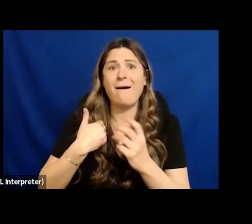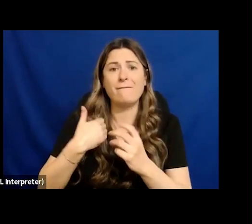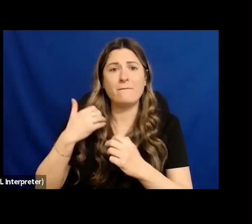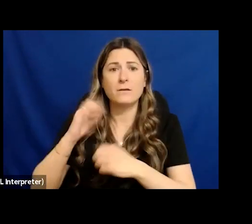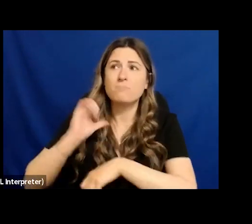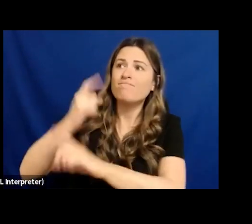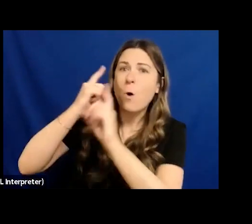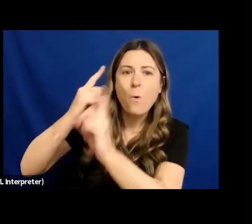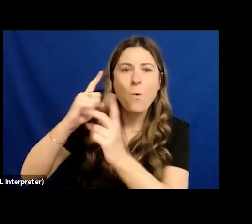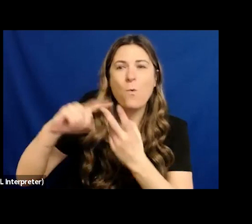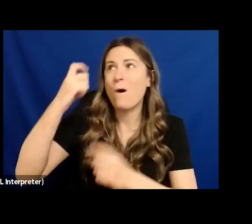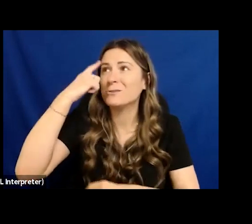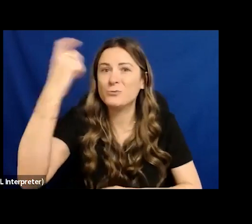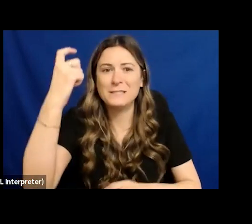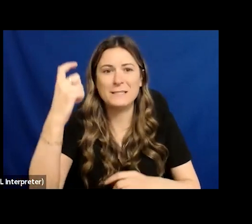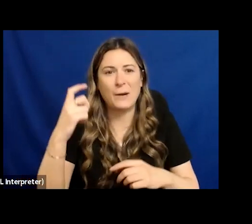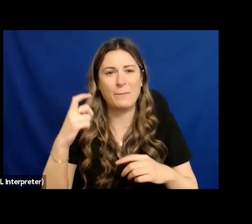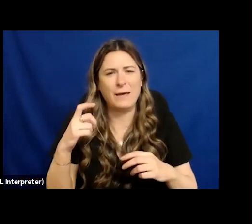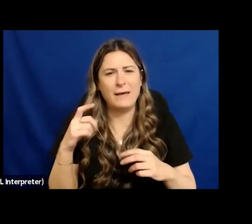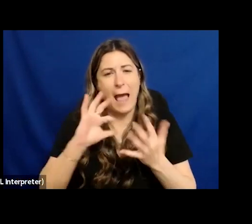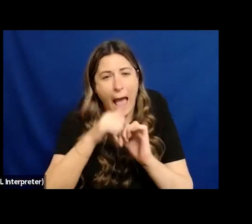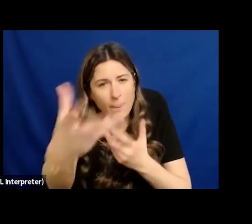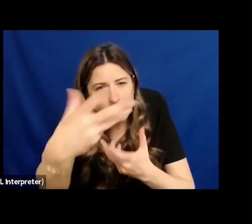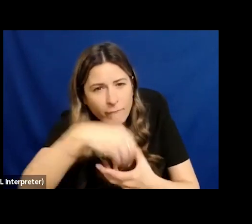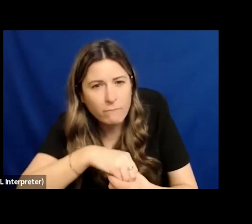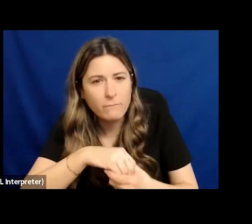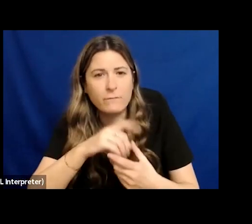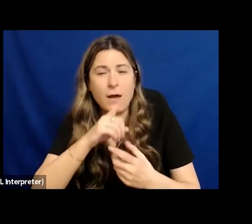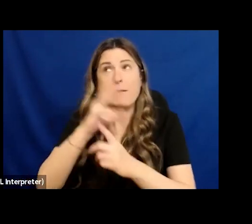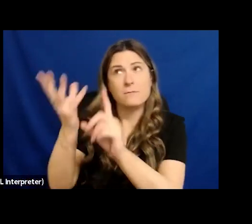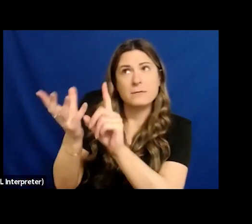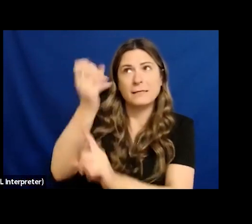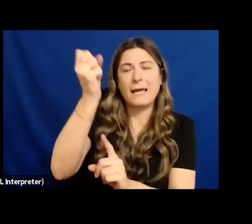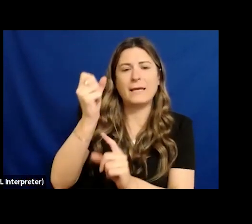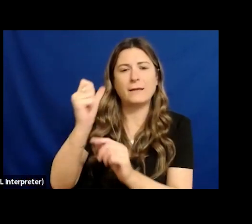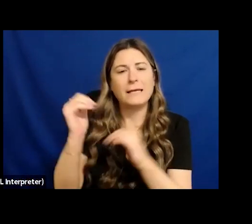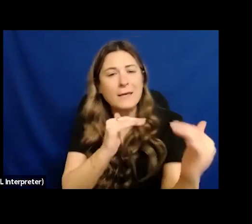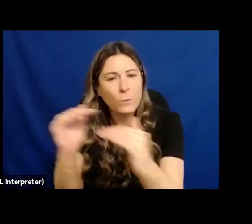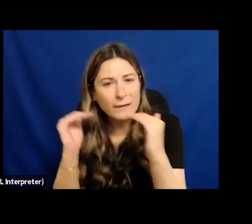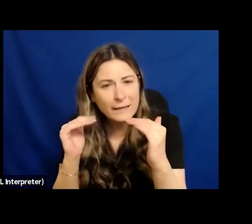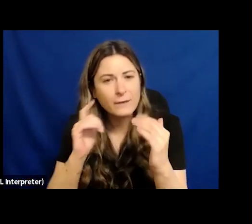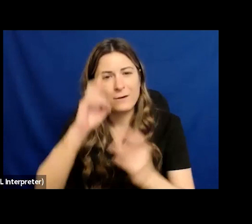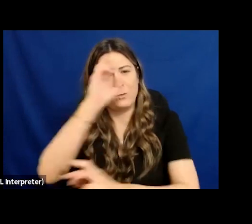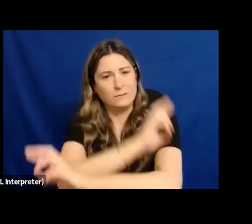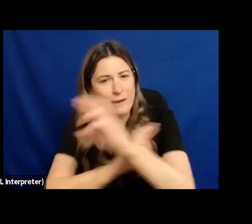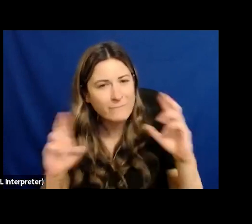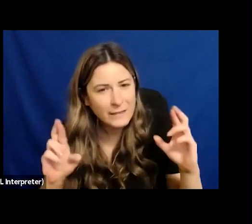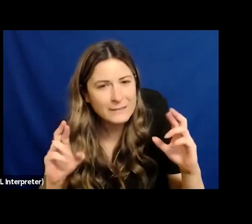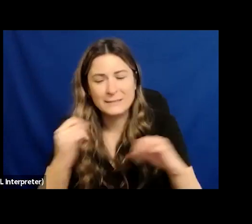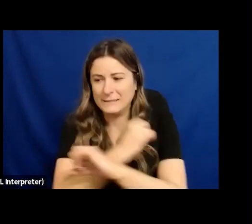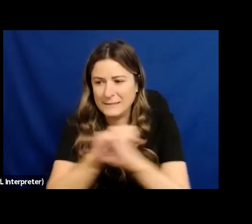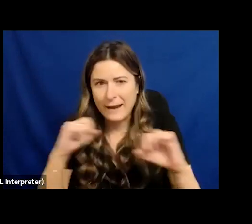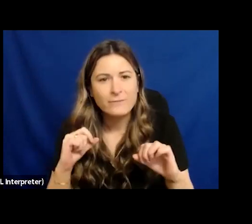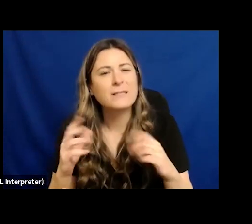rich and equal way a really respectful way and I know um for myself uh